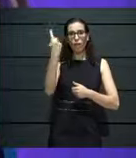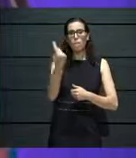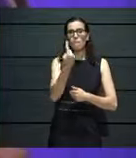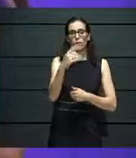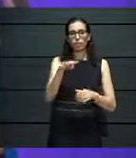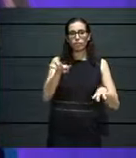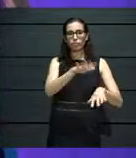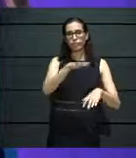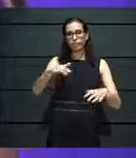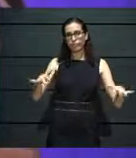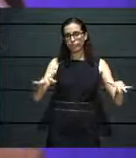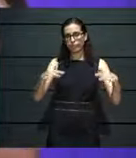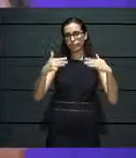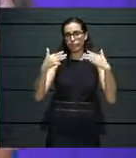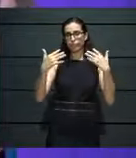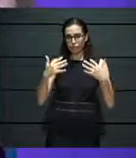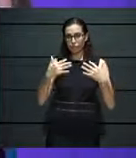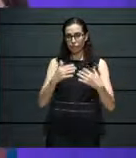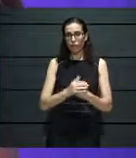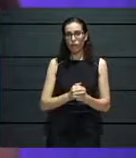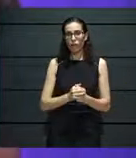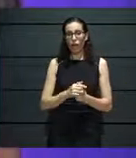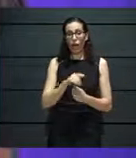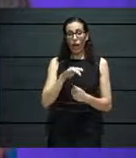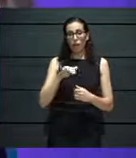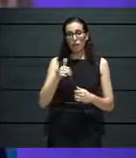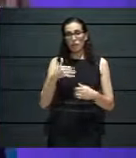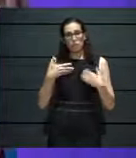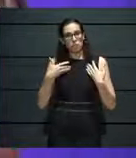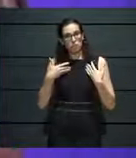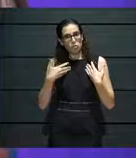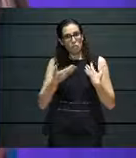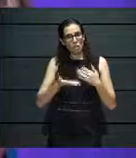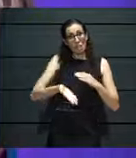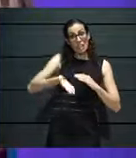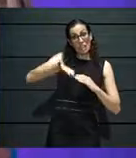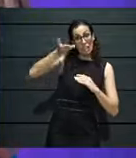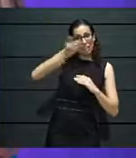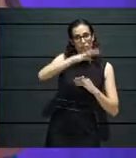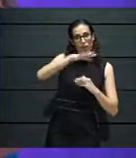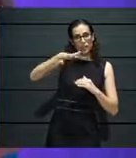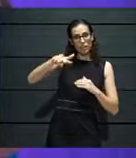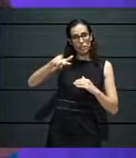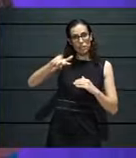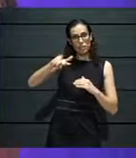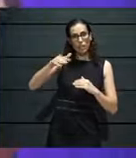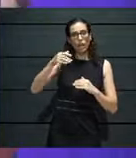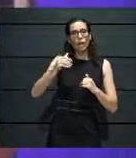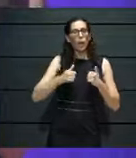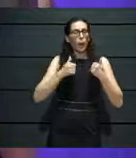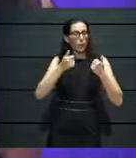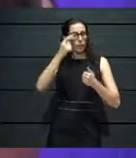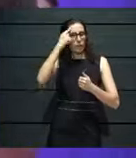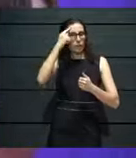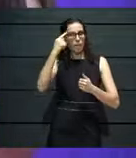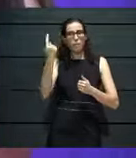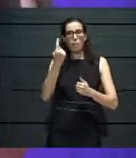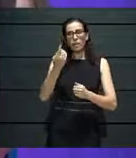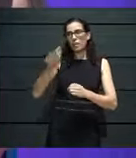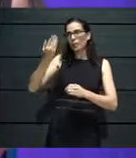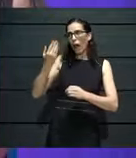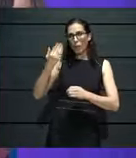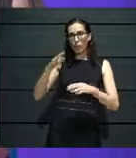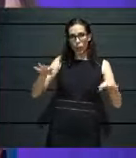new audiences, you're trying to increase your audiences in a way, you need to know what you already have, and where you need to go.